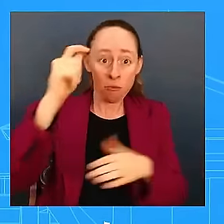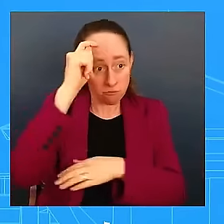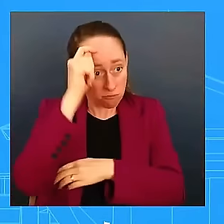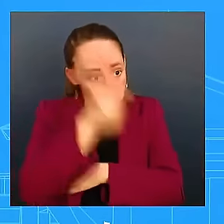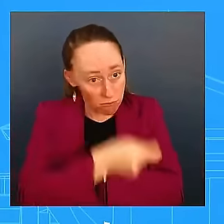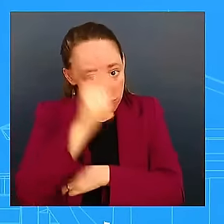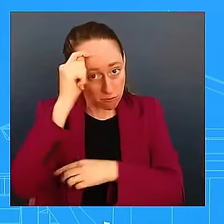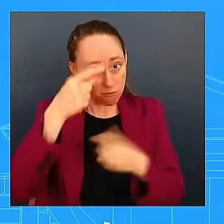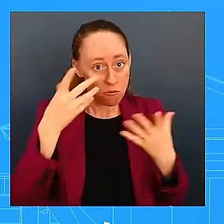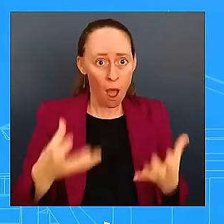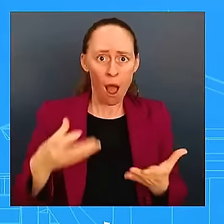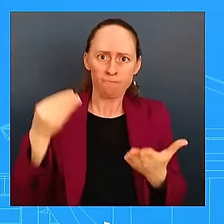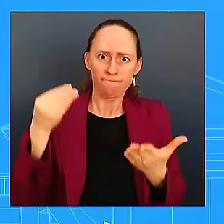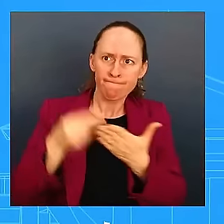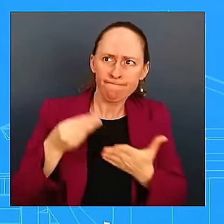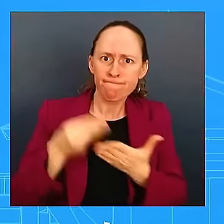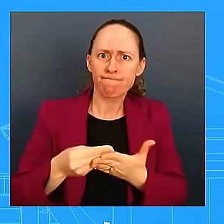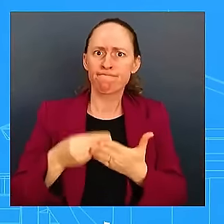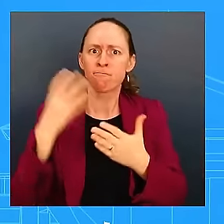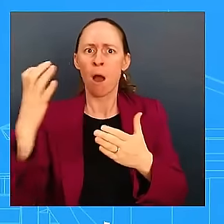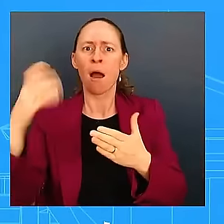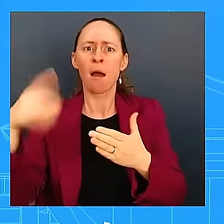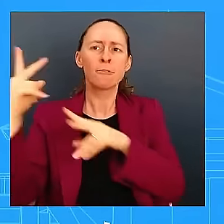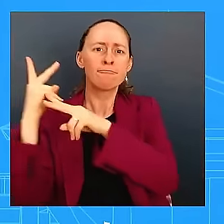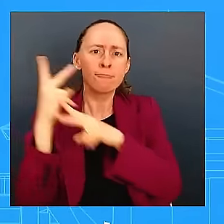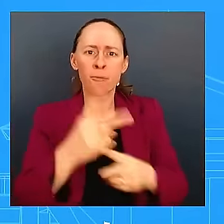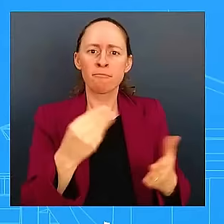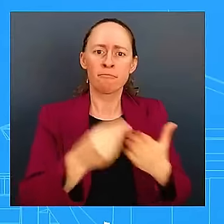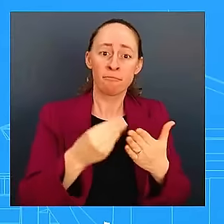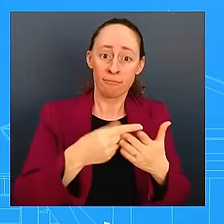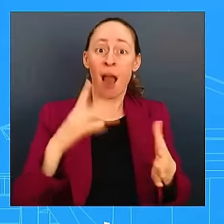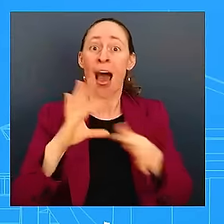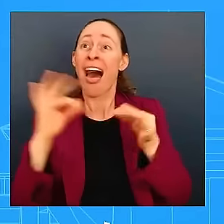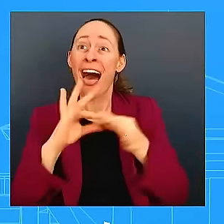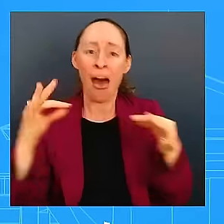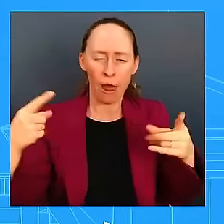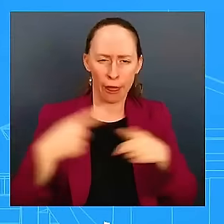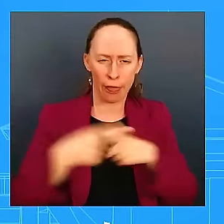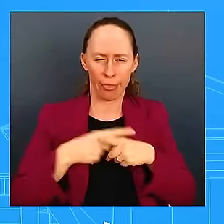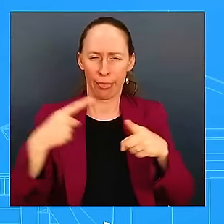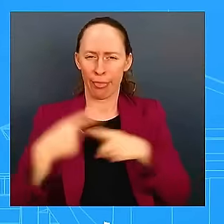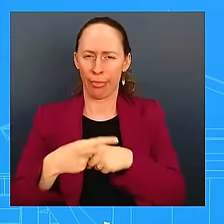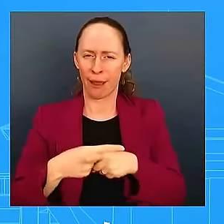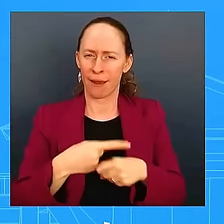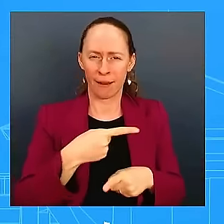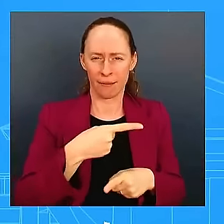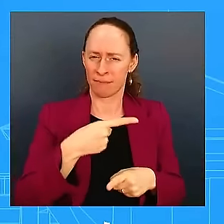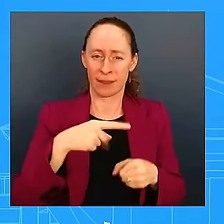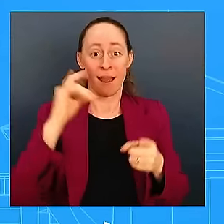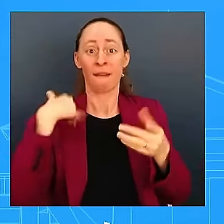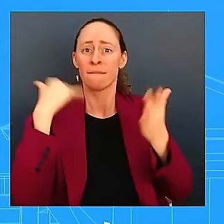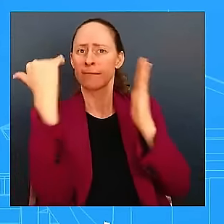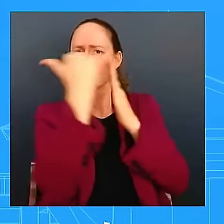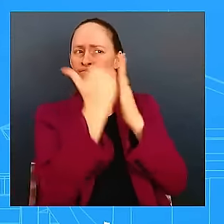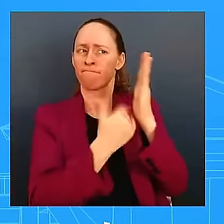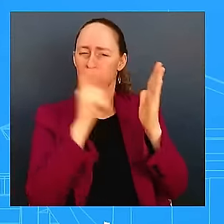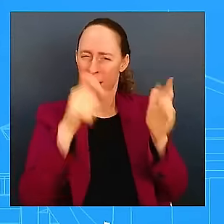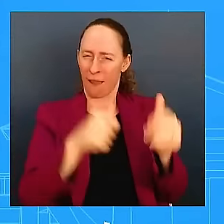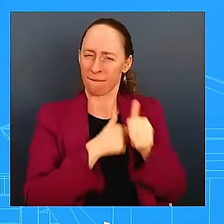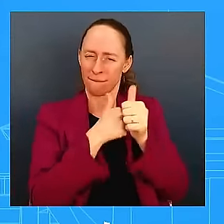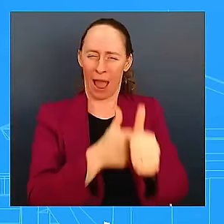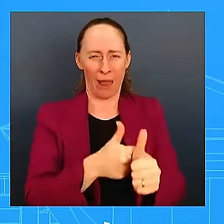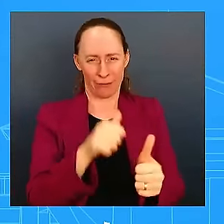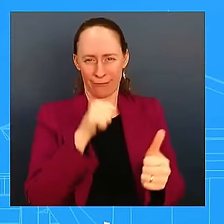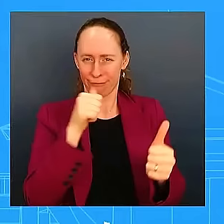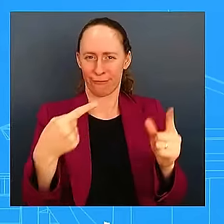aspirations require the Taliban to live up to their commitments. At minimum, Afghanistan cannot strengthen its economy